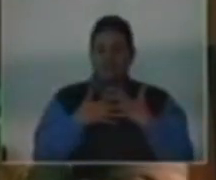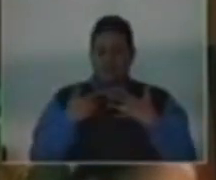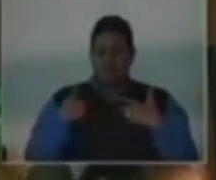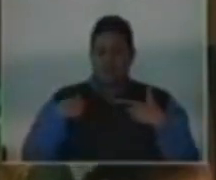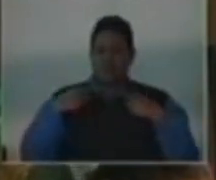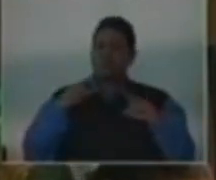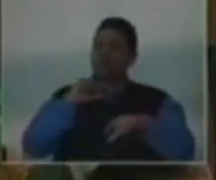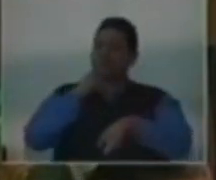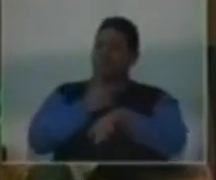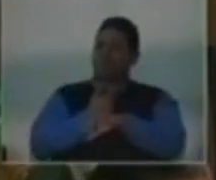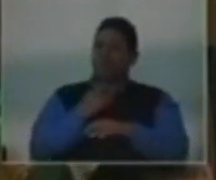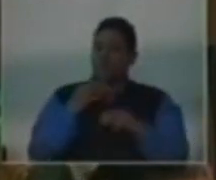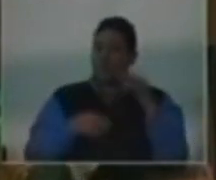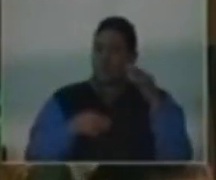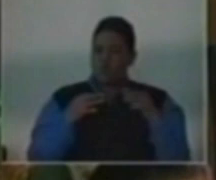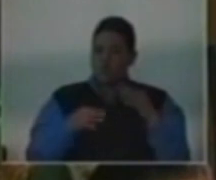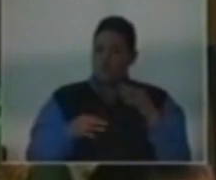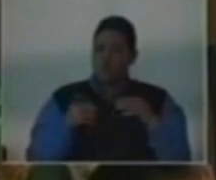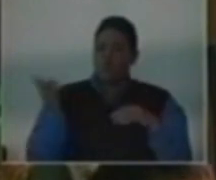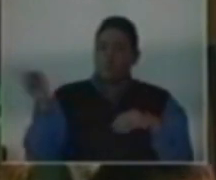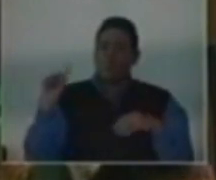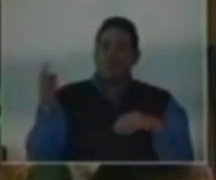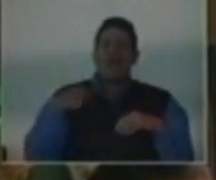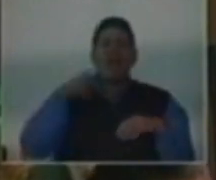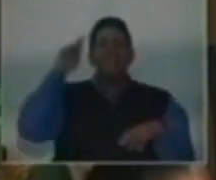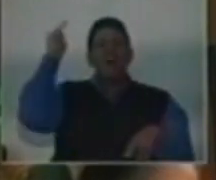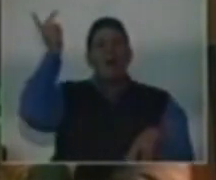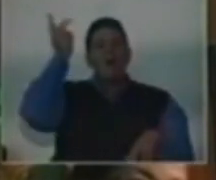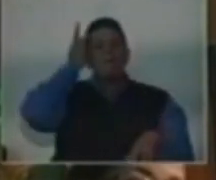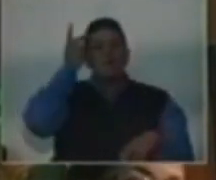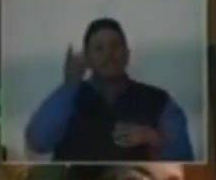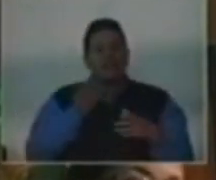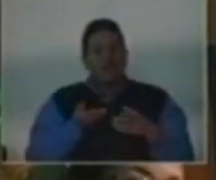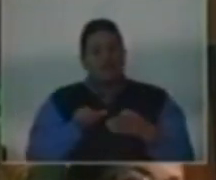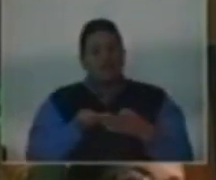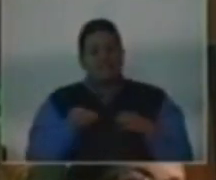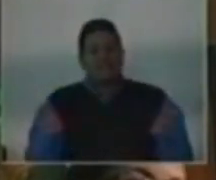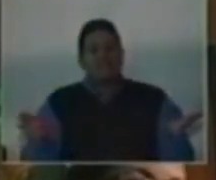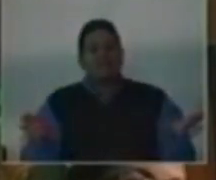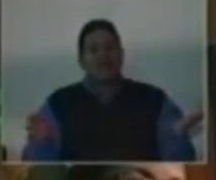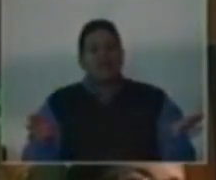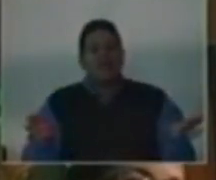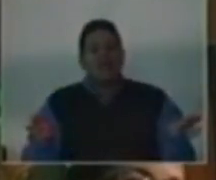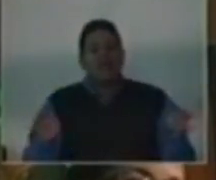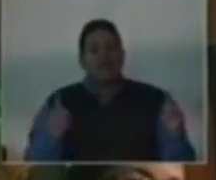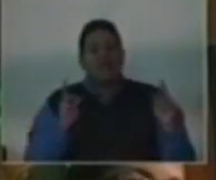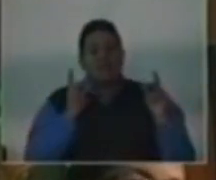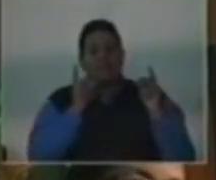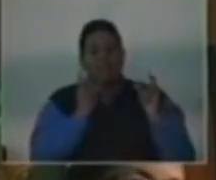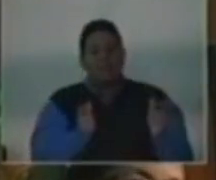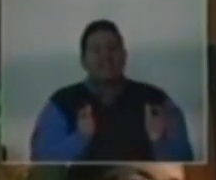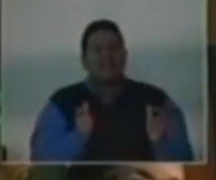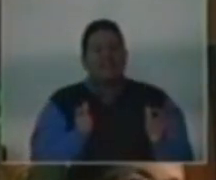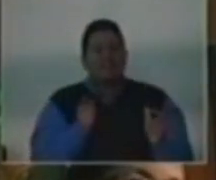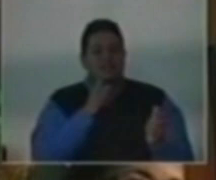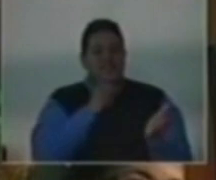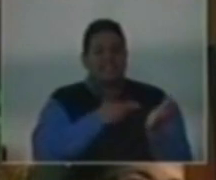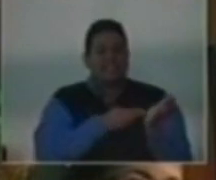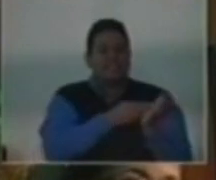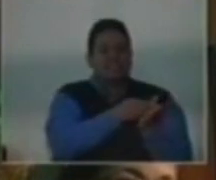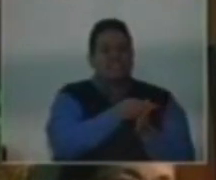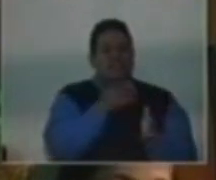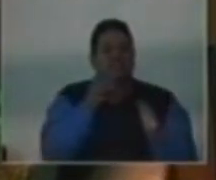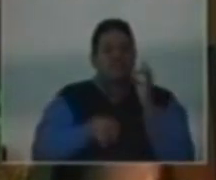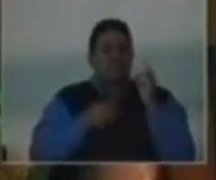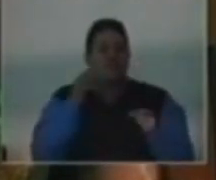establish a court on which there is a political divide. Immediately, the integrity of the court